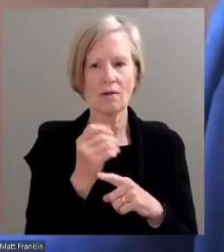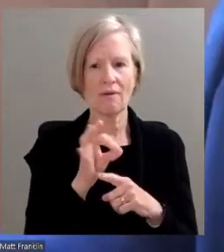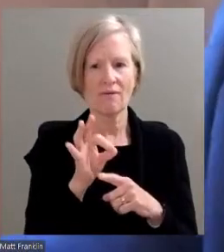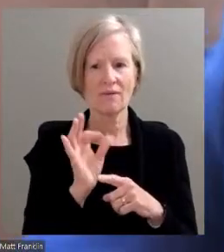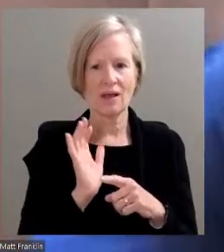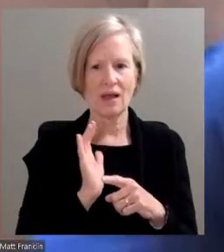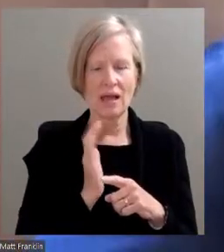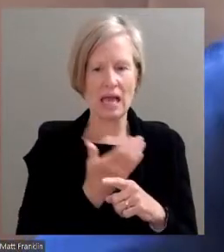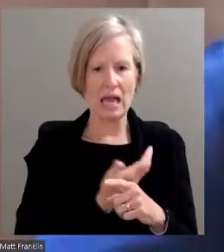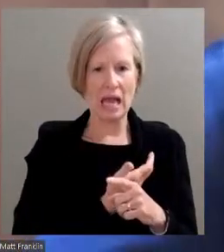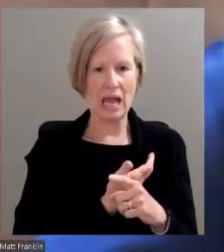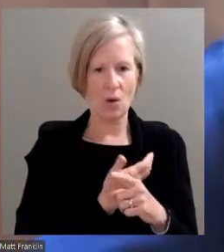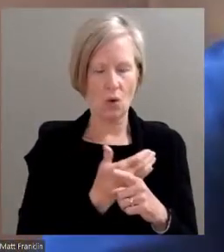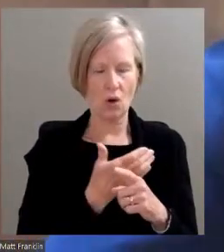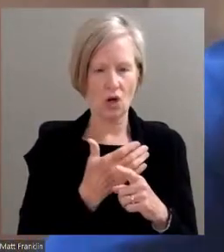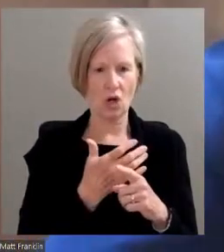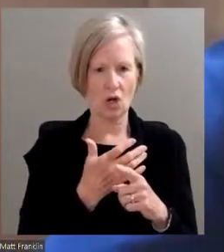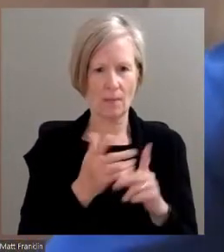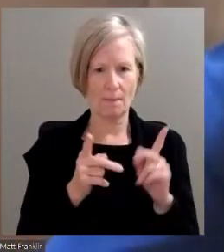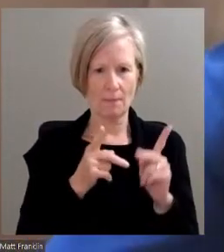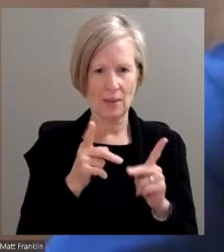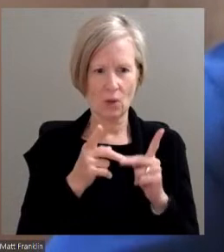audience members, they would like to know.